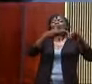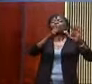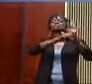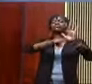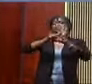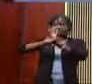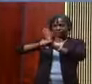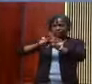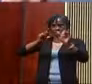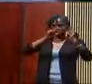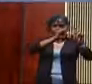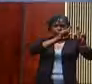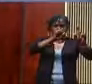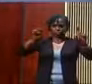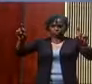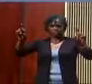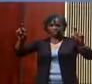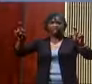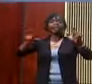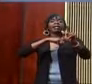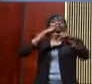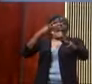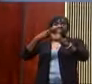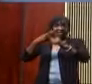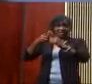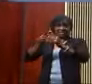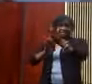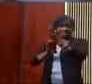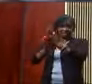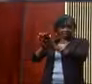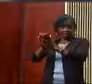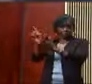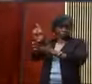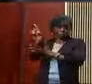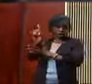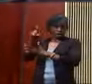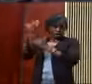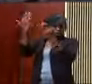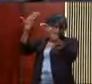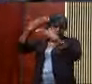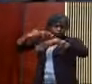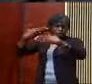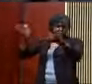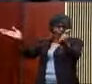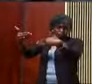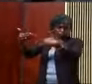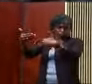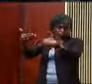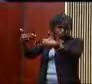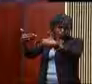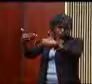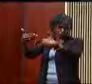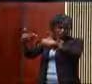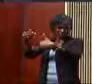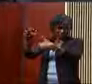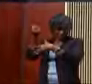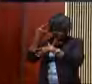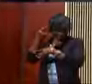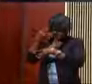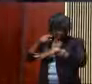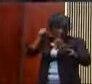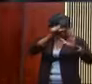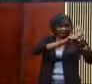But the negatives have to be developed. Here's your shout in a dark room. I'm a God gift you one more time. The